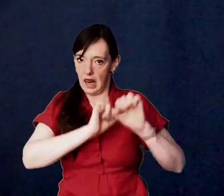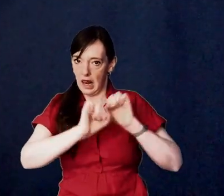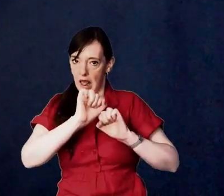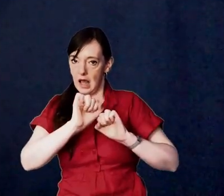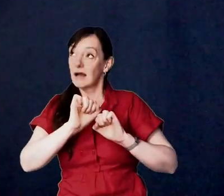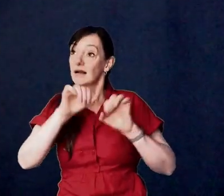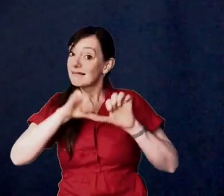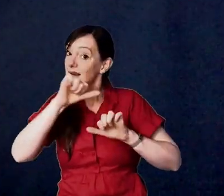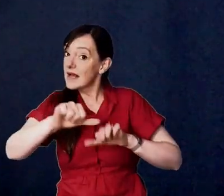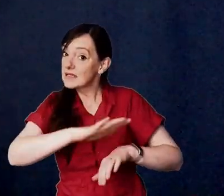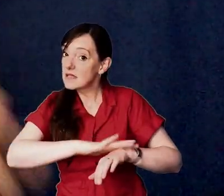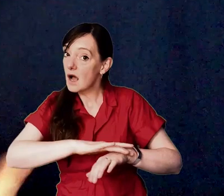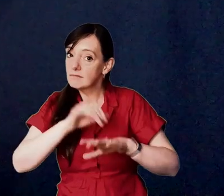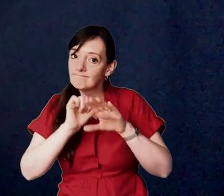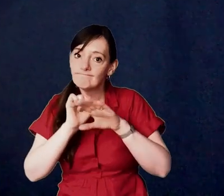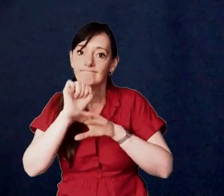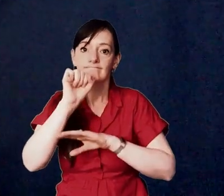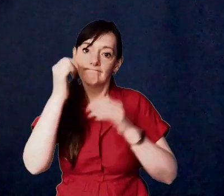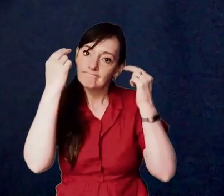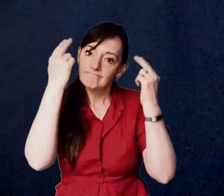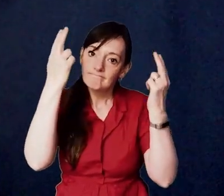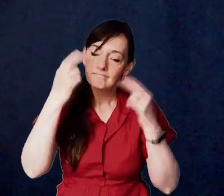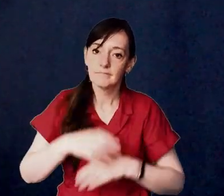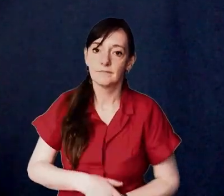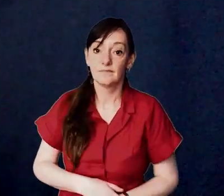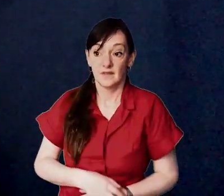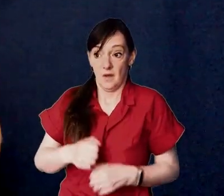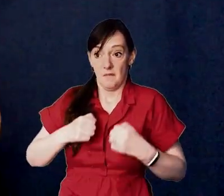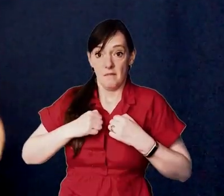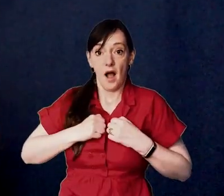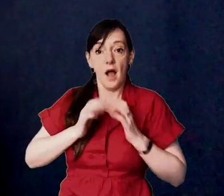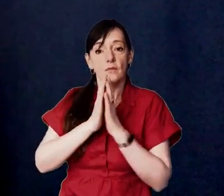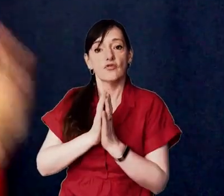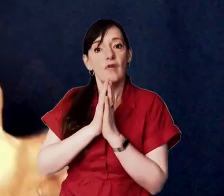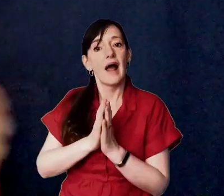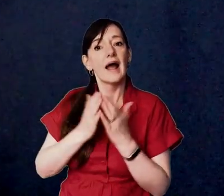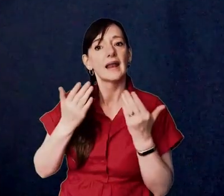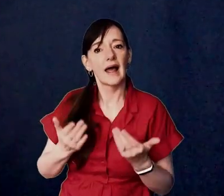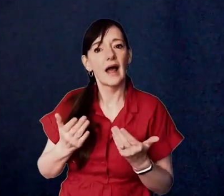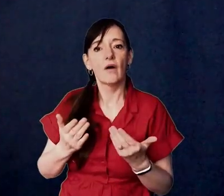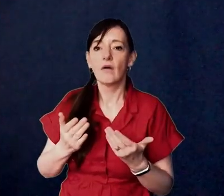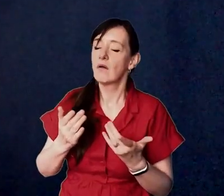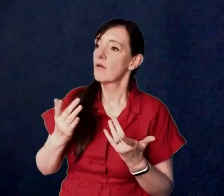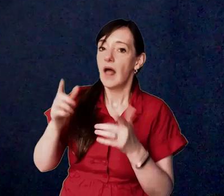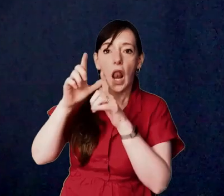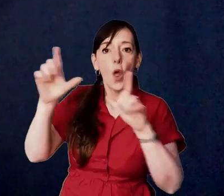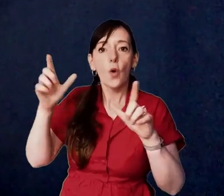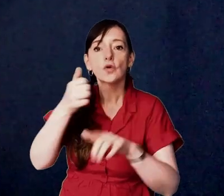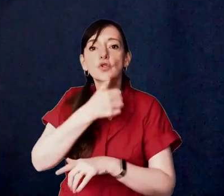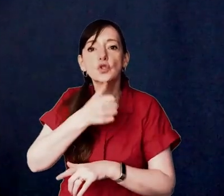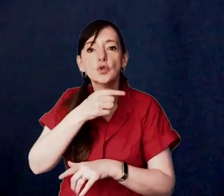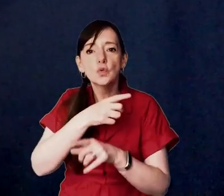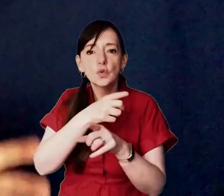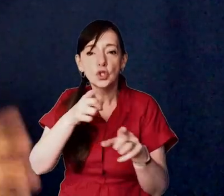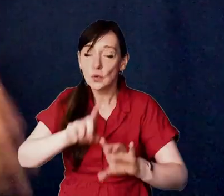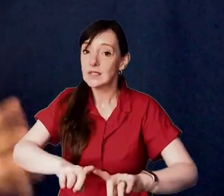christian and see my prayer for each one of you listening to this seminar wherever you are is that you'll see the lord use you in ways you never considered